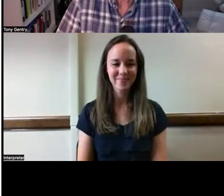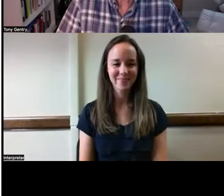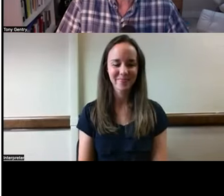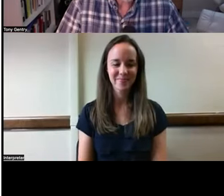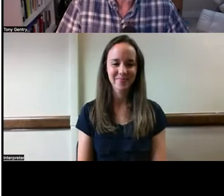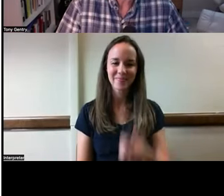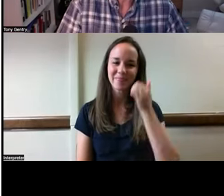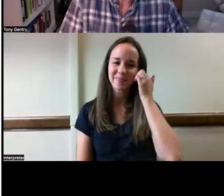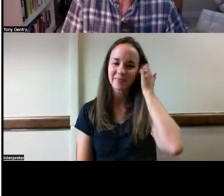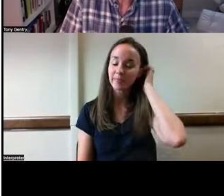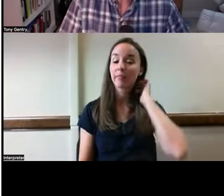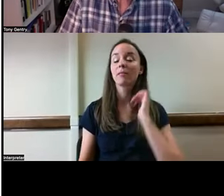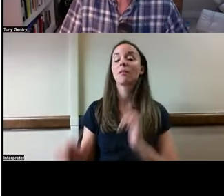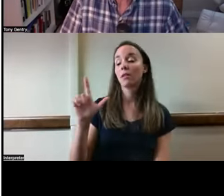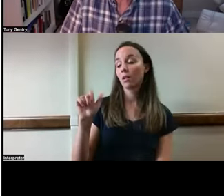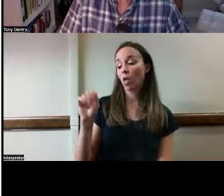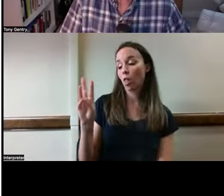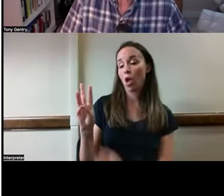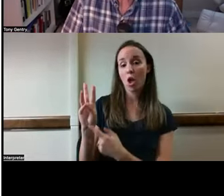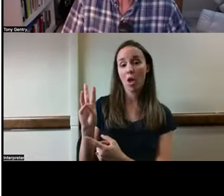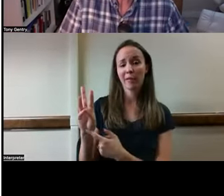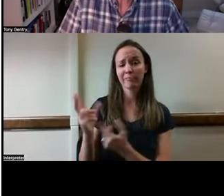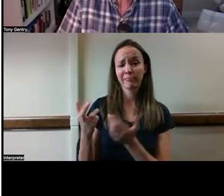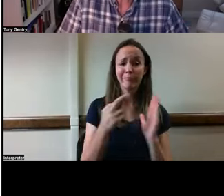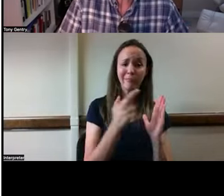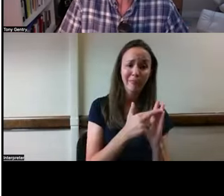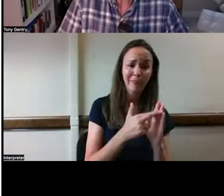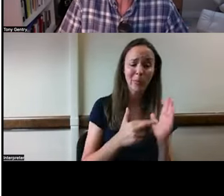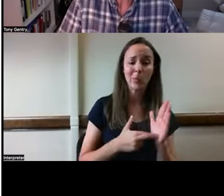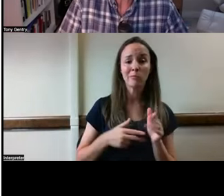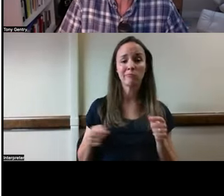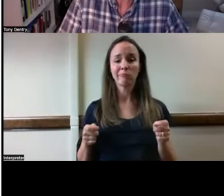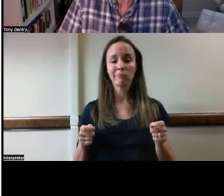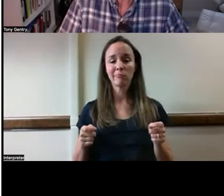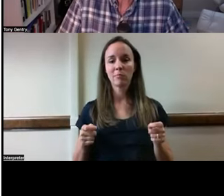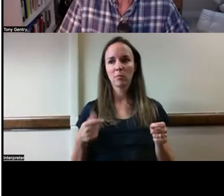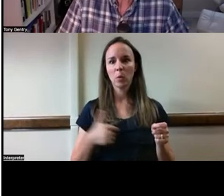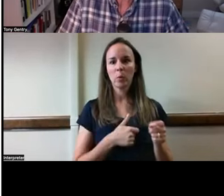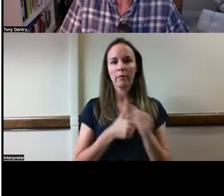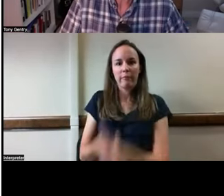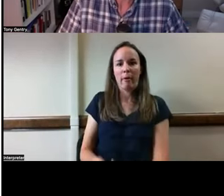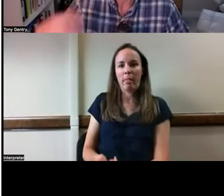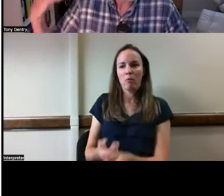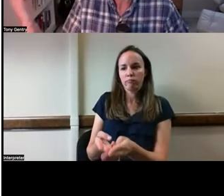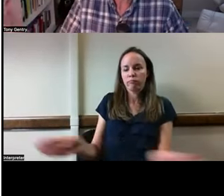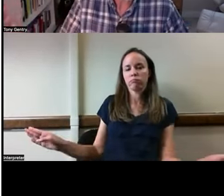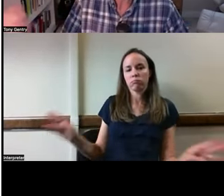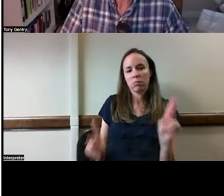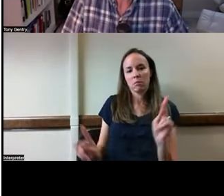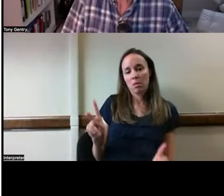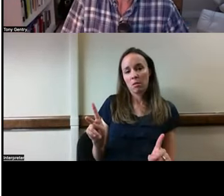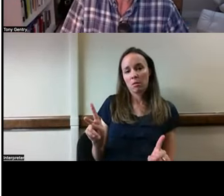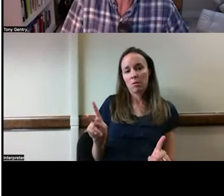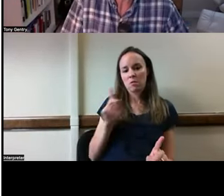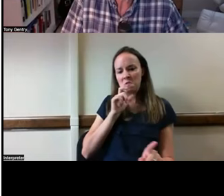The law is a collection of rules and regulations by which society is governed. These are not given down from above.